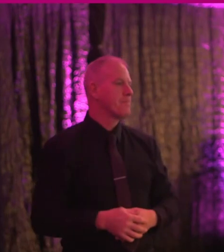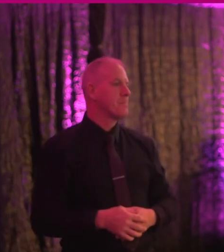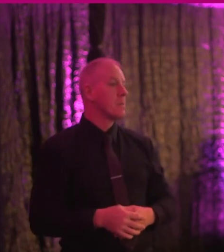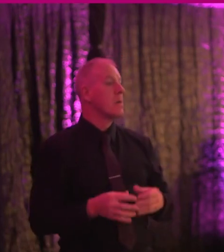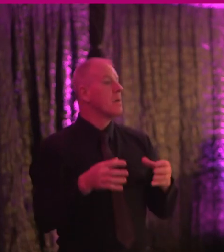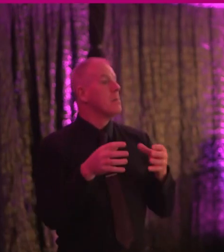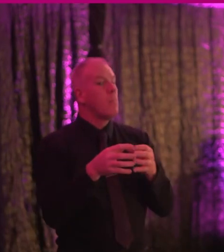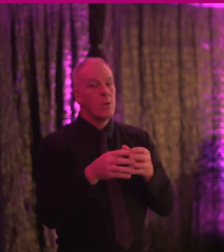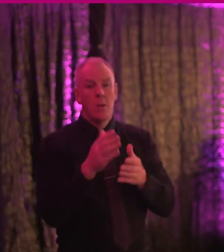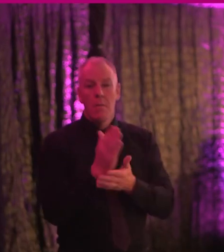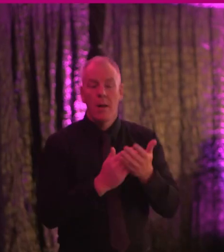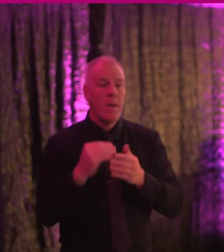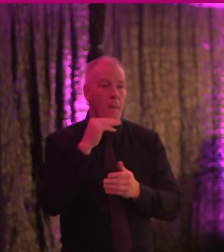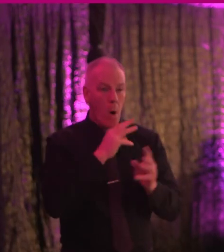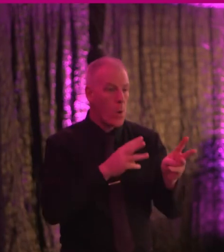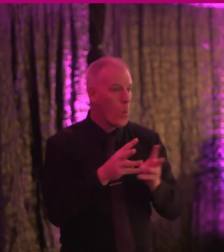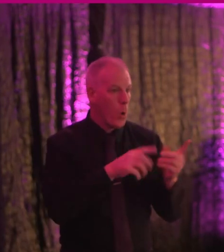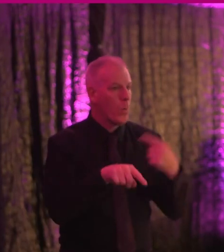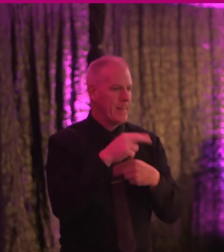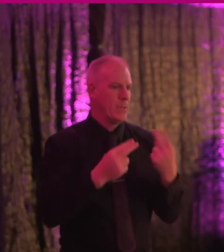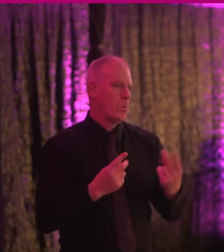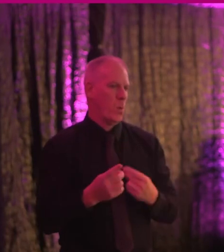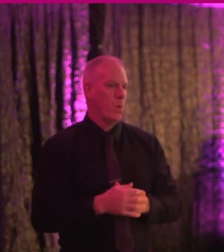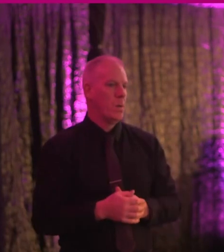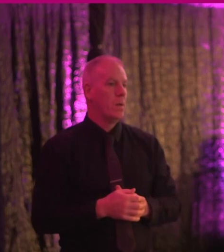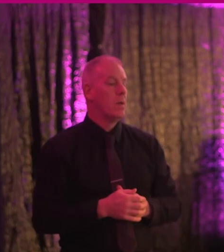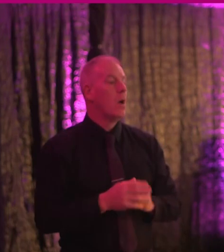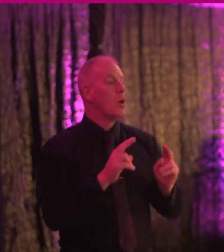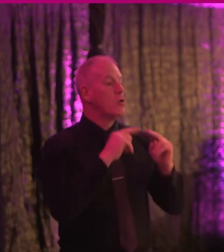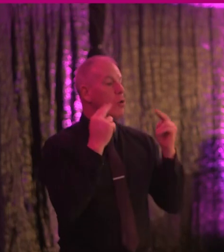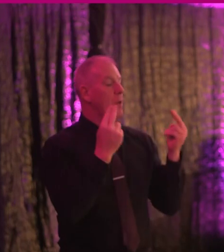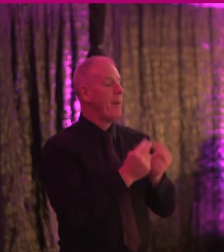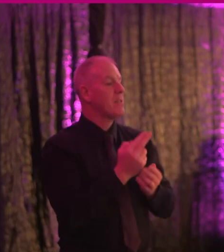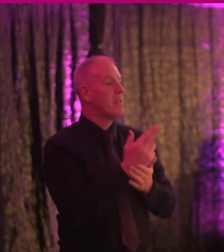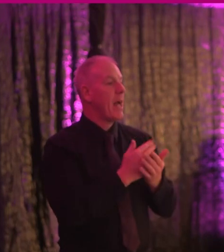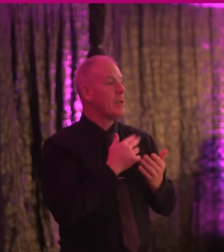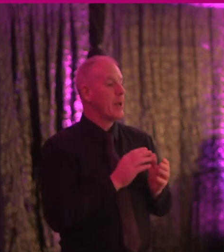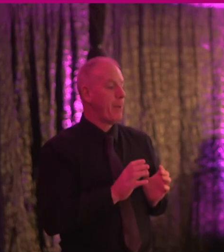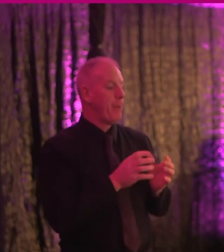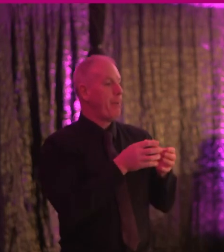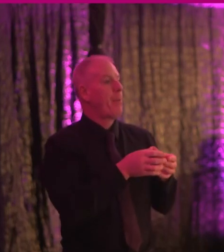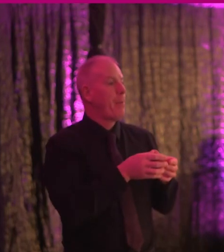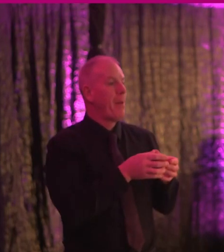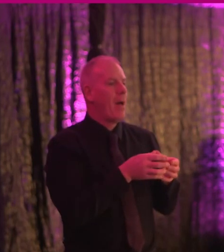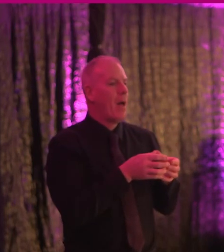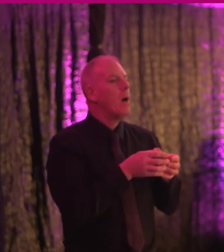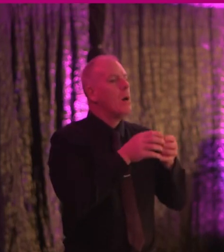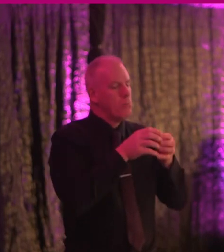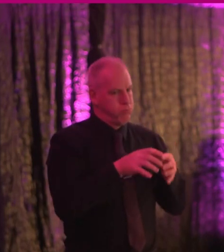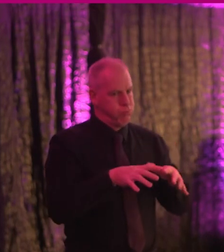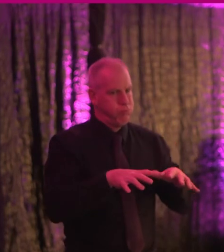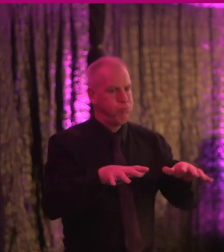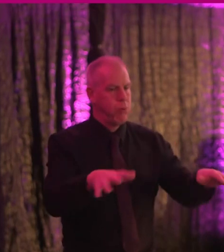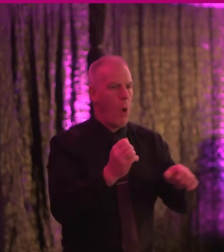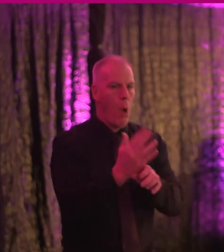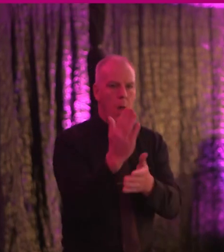an important direction in which we need to move from universal design being a niche consideration to a key part of